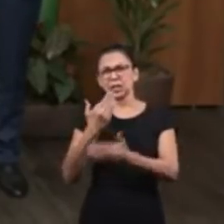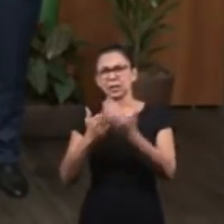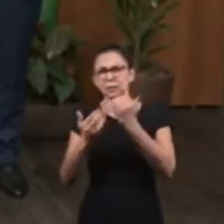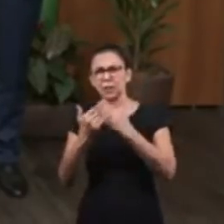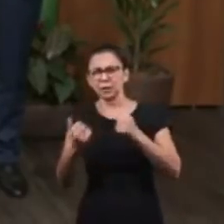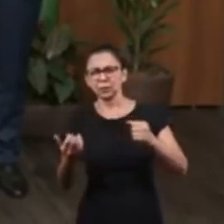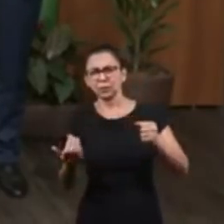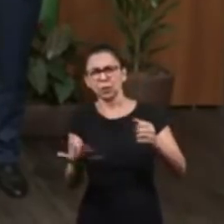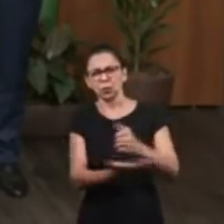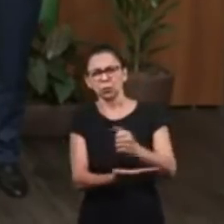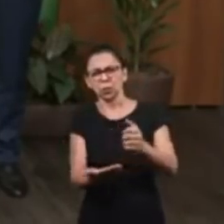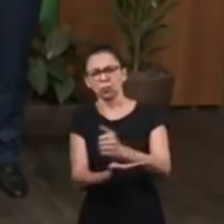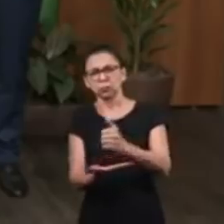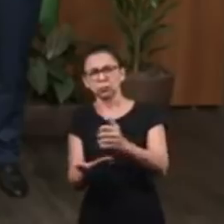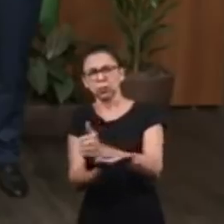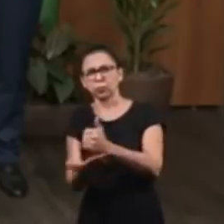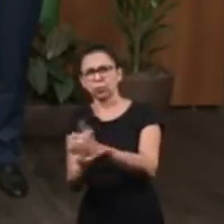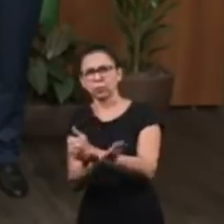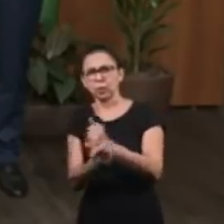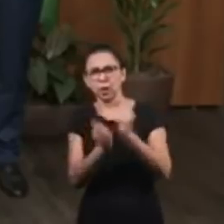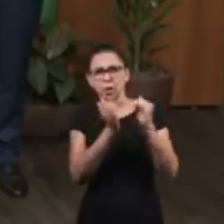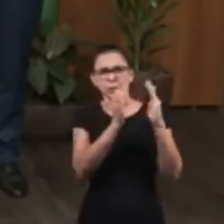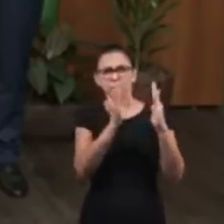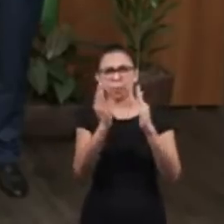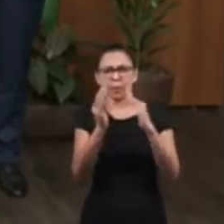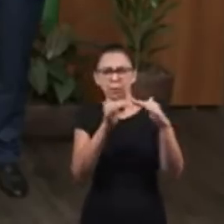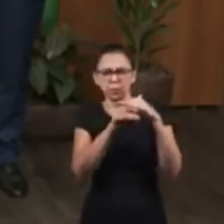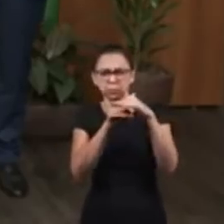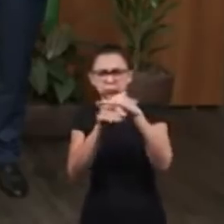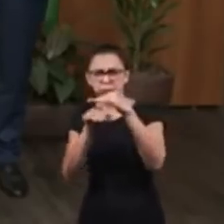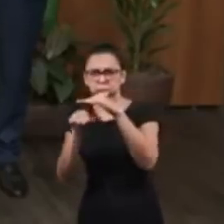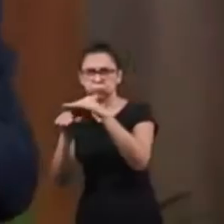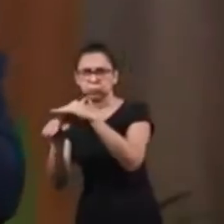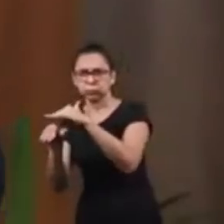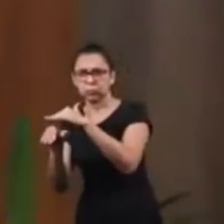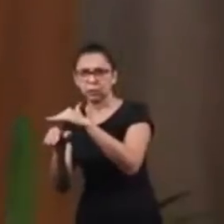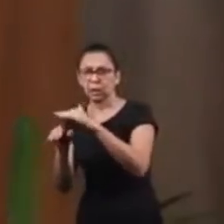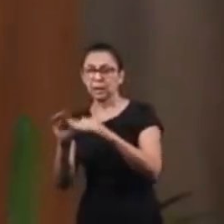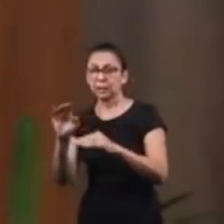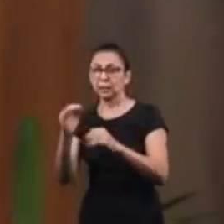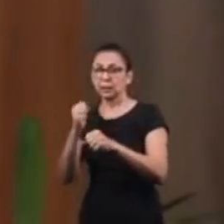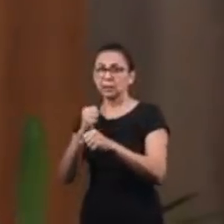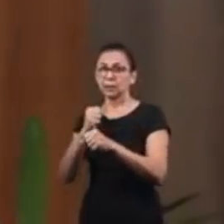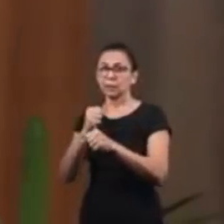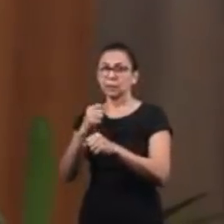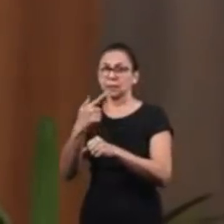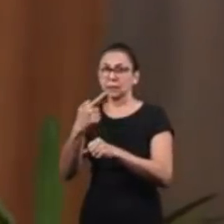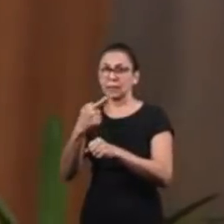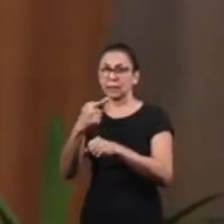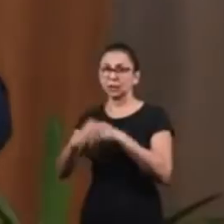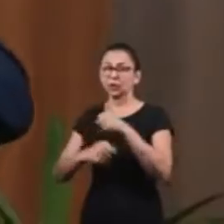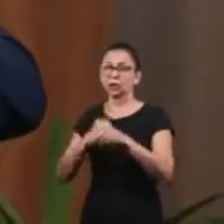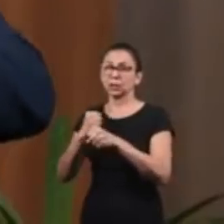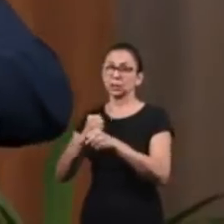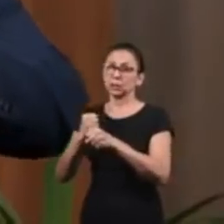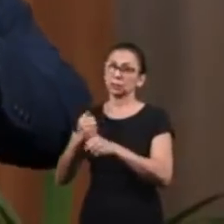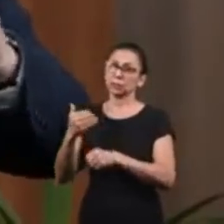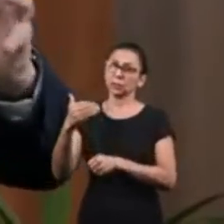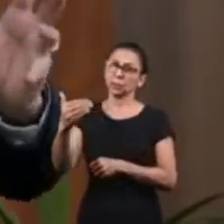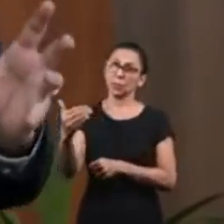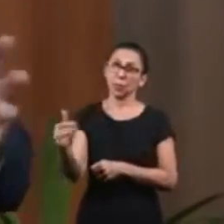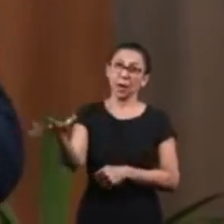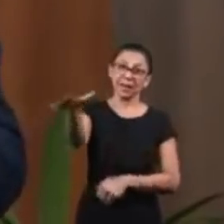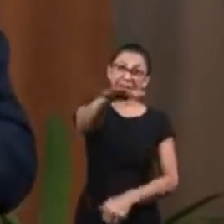he gathered enough sustain for the following seven years of hunger. In those years of